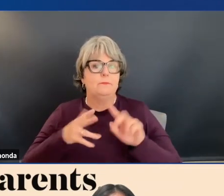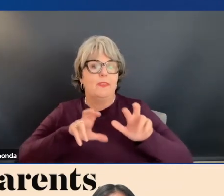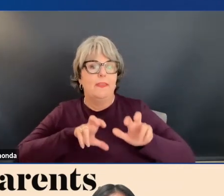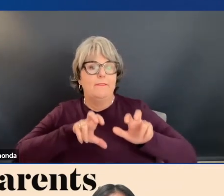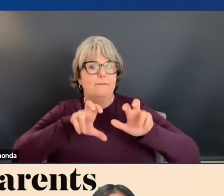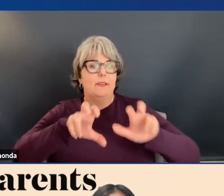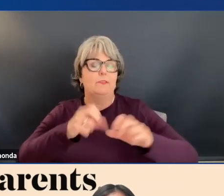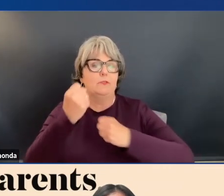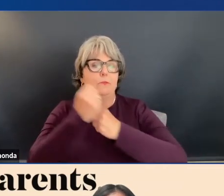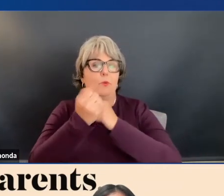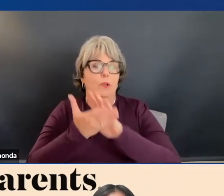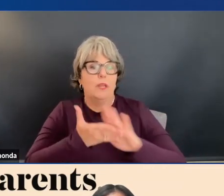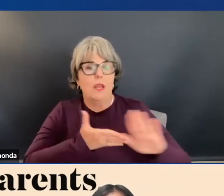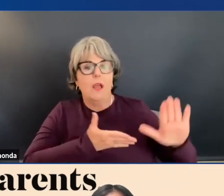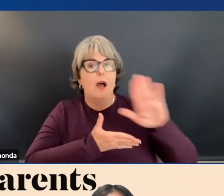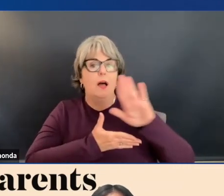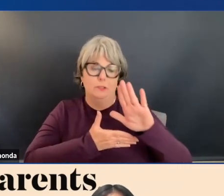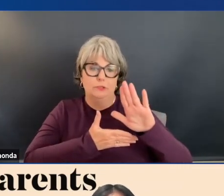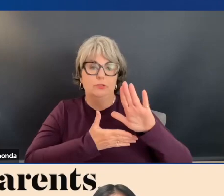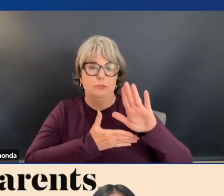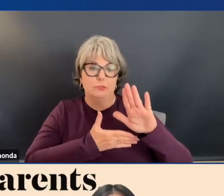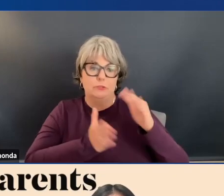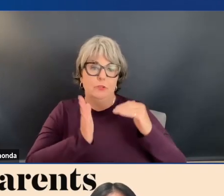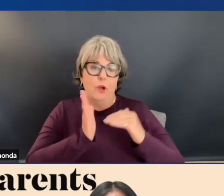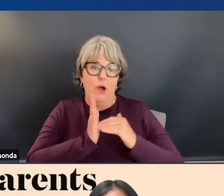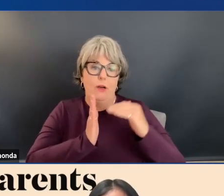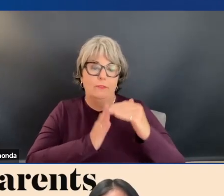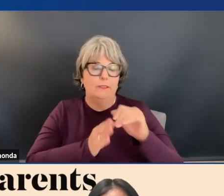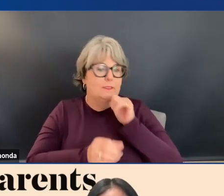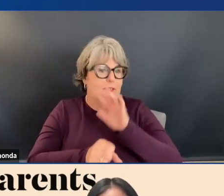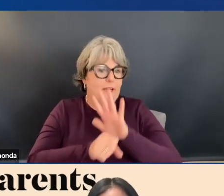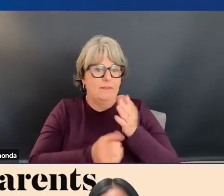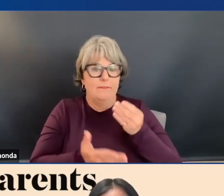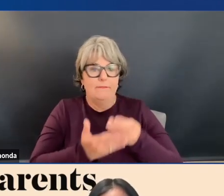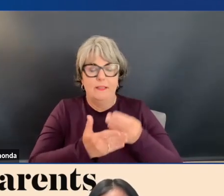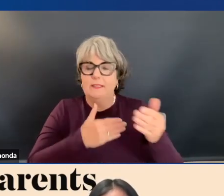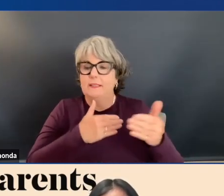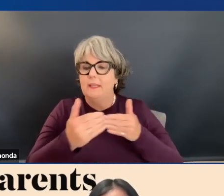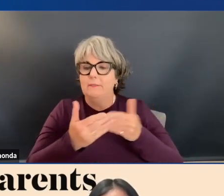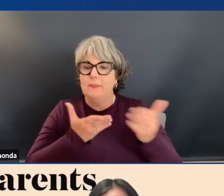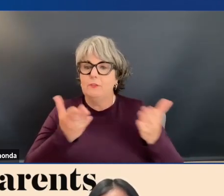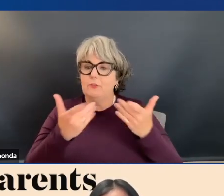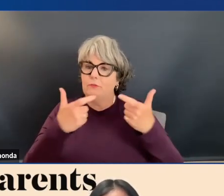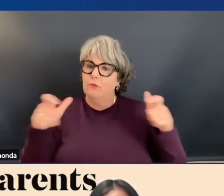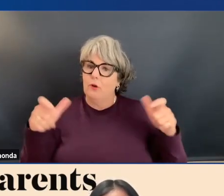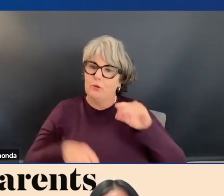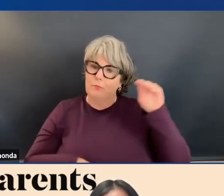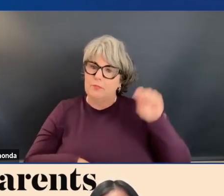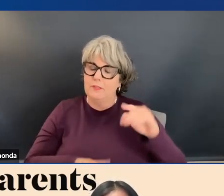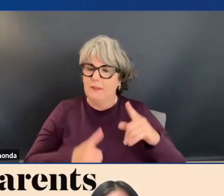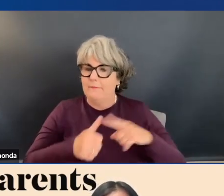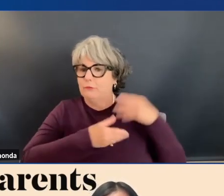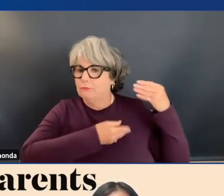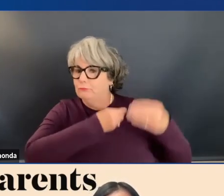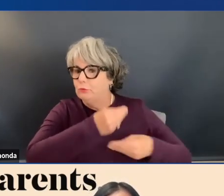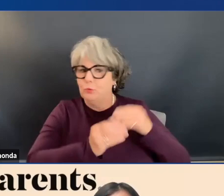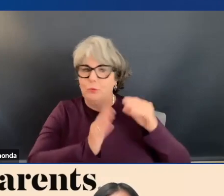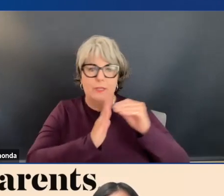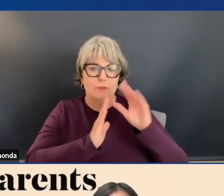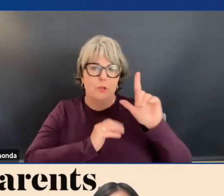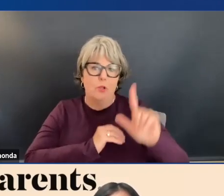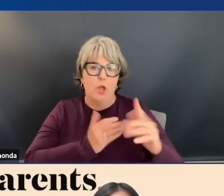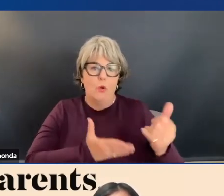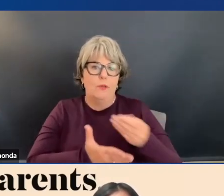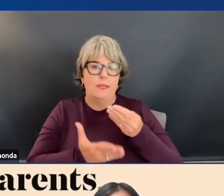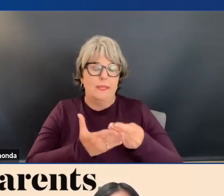in supporting colleges that too often are underfunded, even though they serve larger shares of first-generation students, low-income